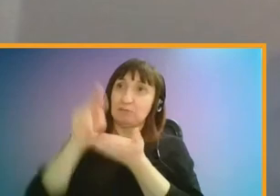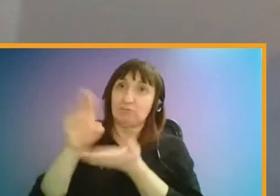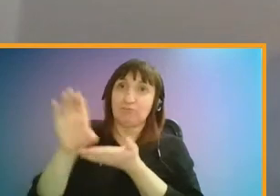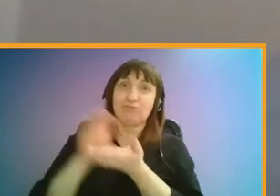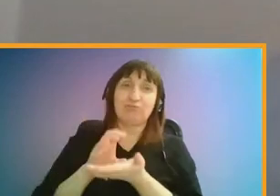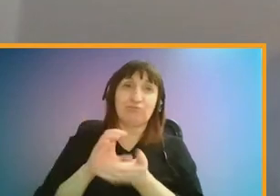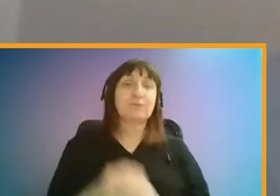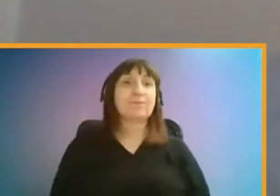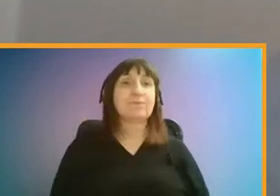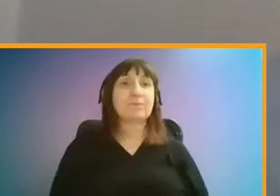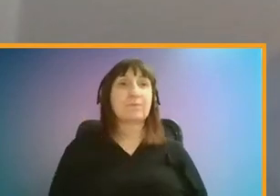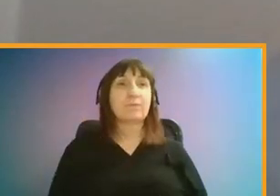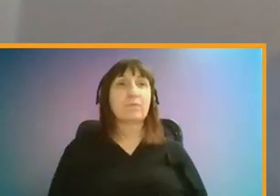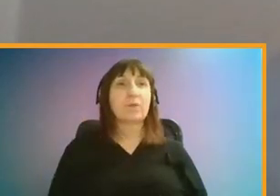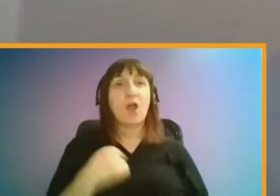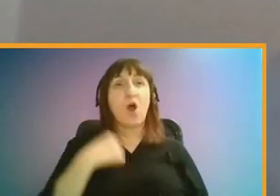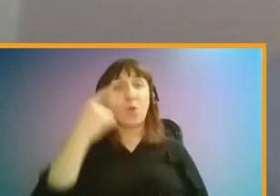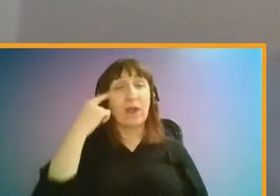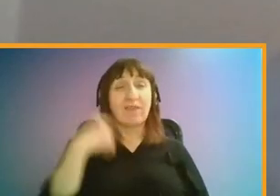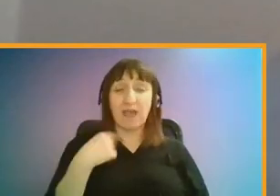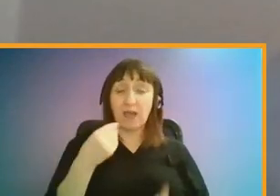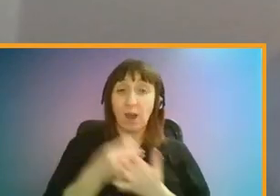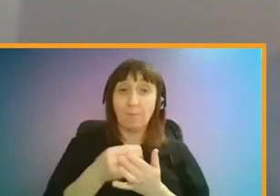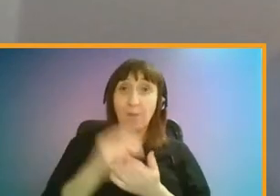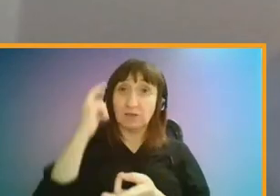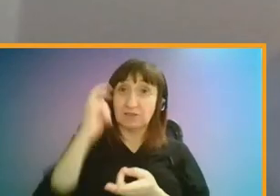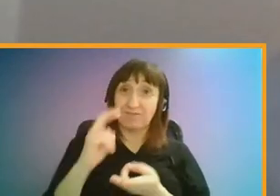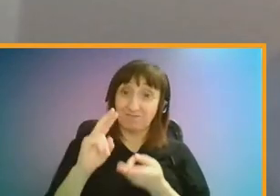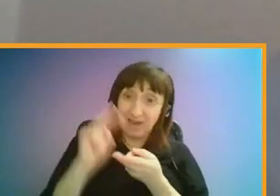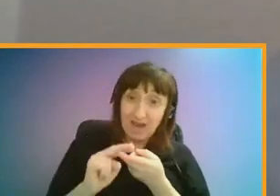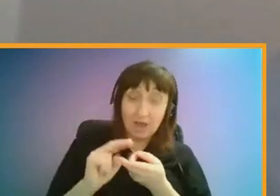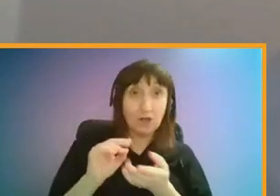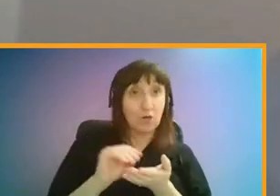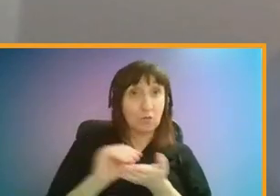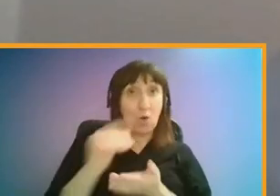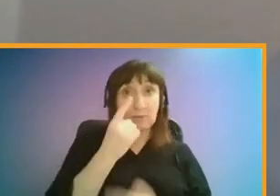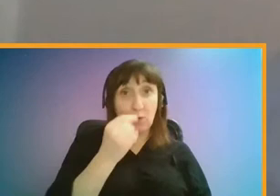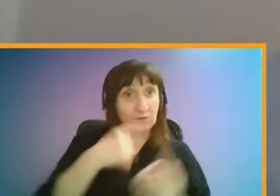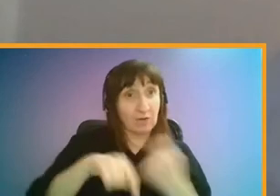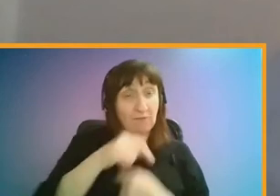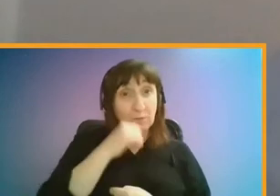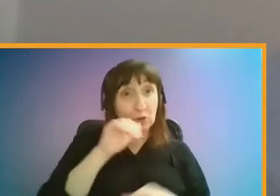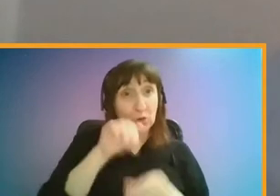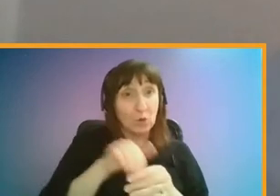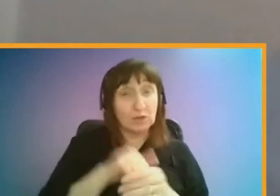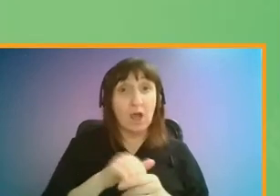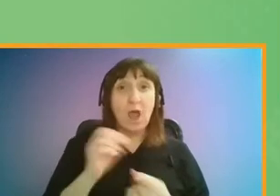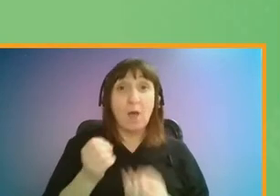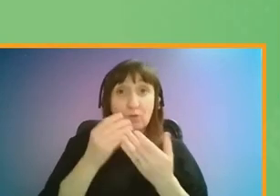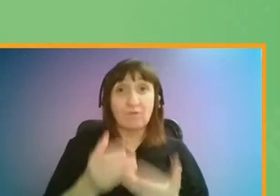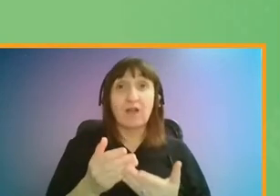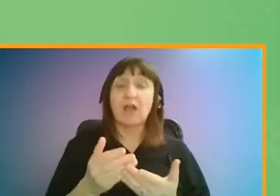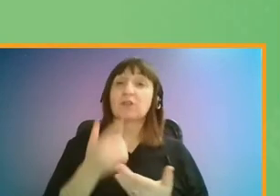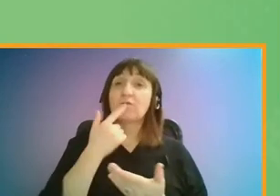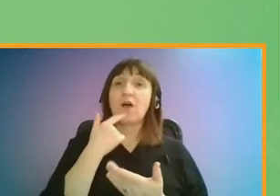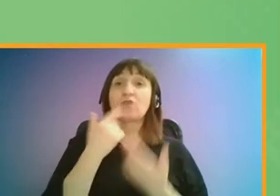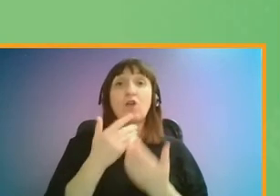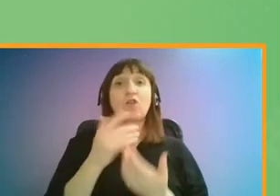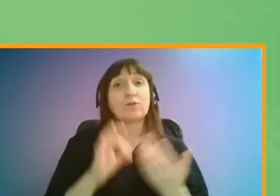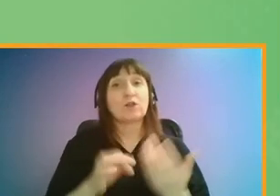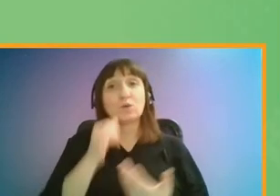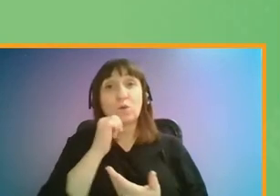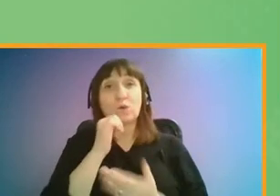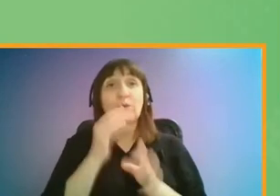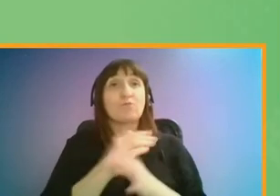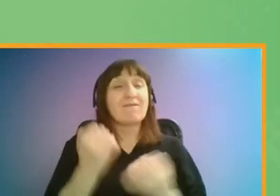We think that keeping bus fares as low as possible is key to ensuring that the bus is available for everyone to use and to provide an attractive alternative to using a